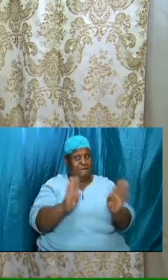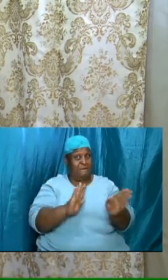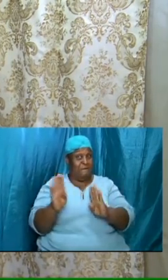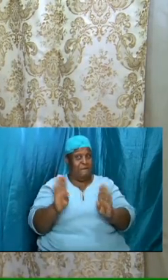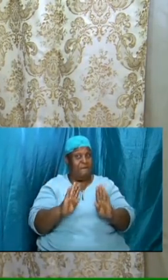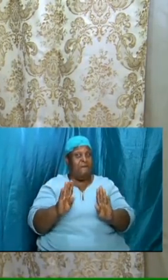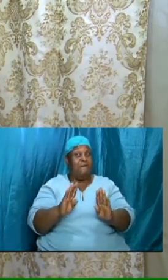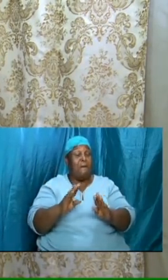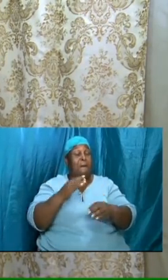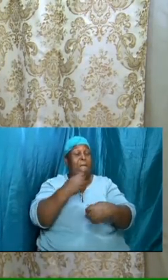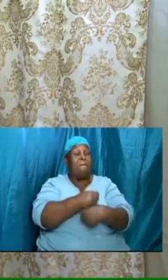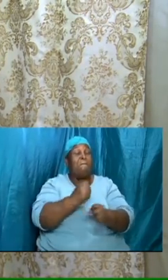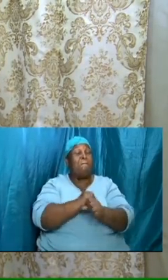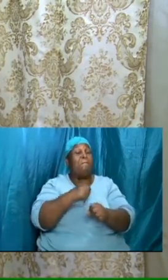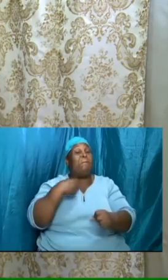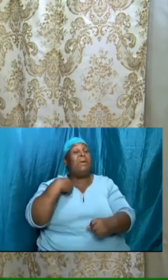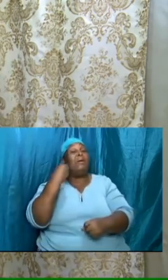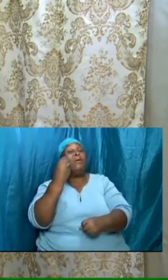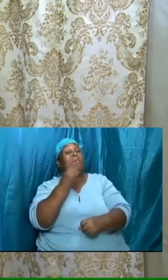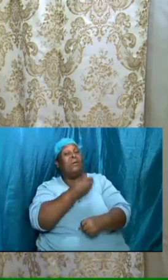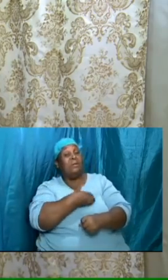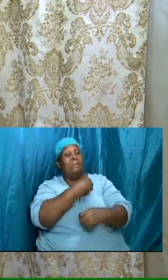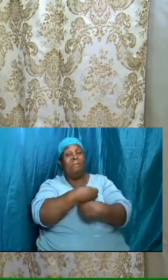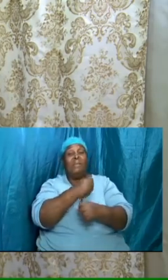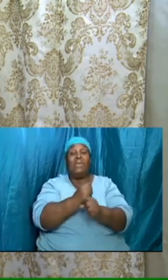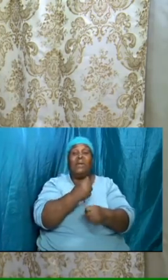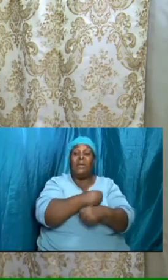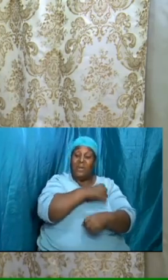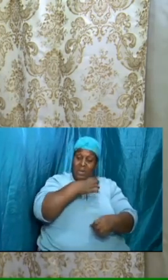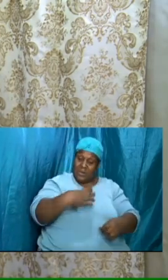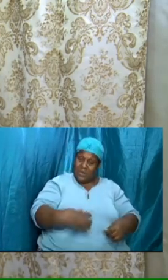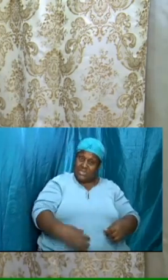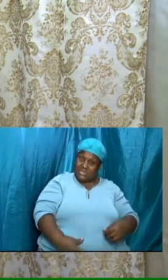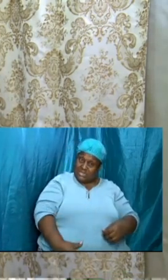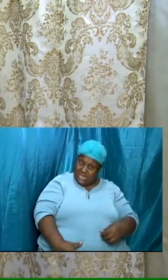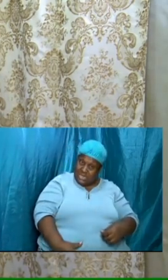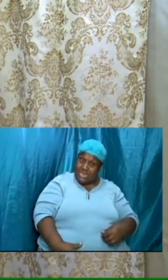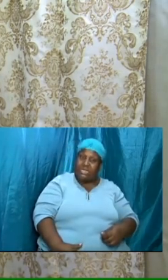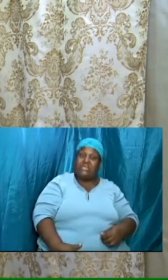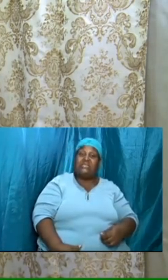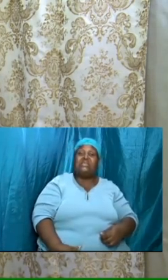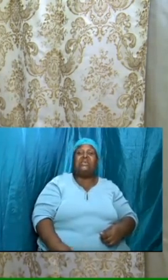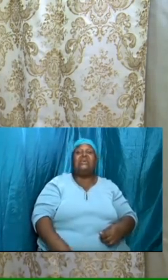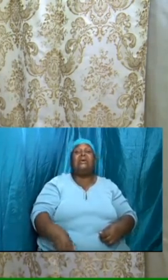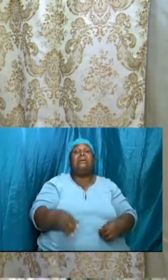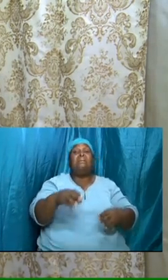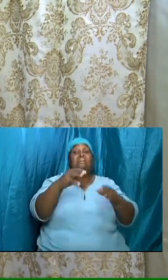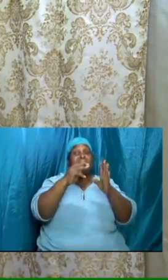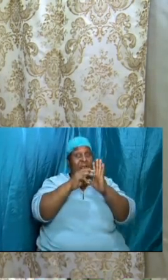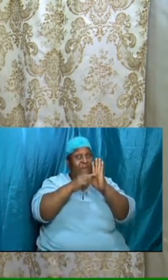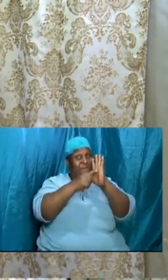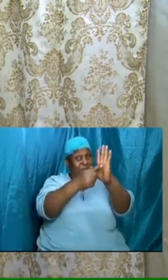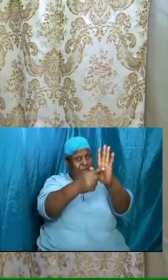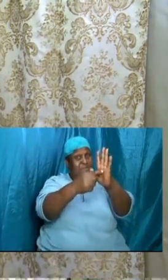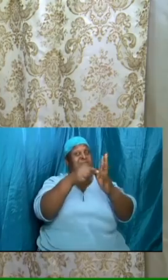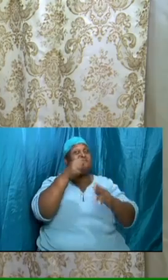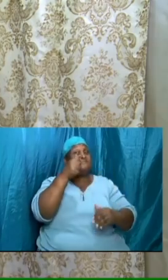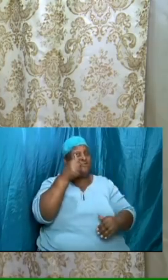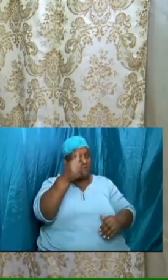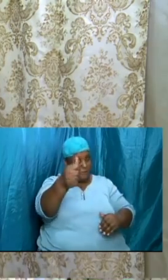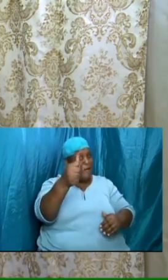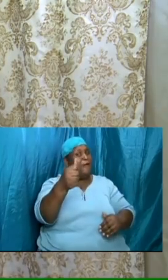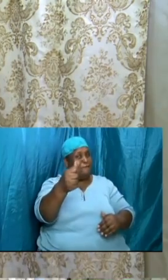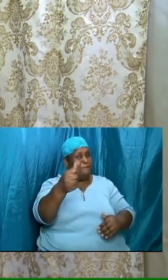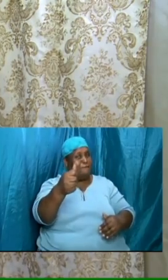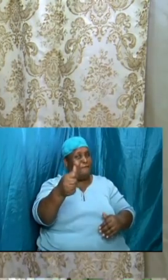itself not only on the roads not only at the workplace not only at school but our